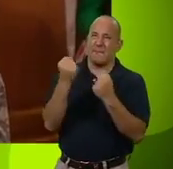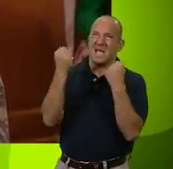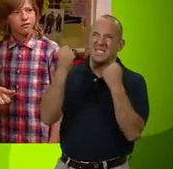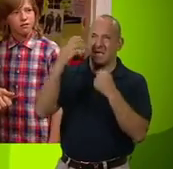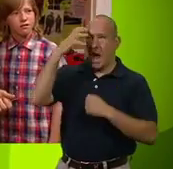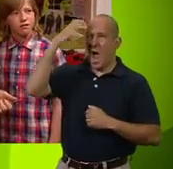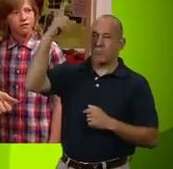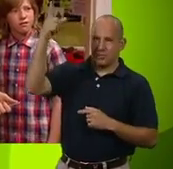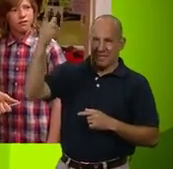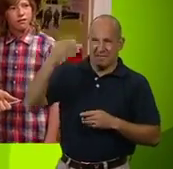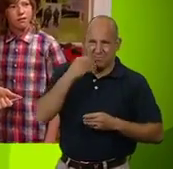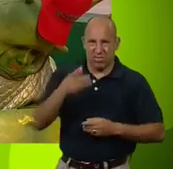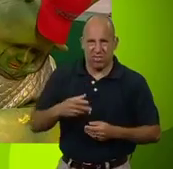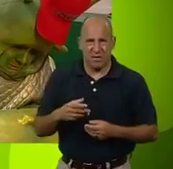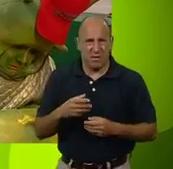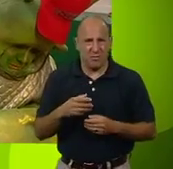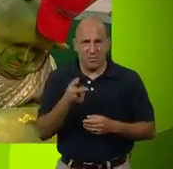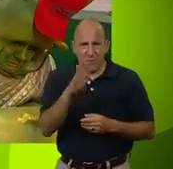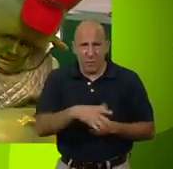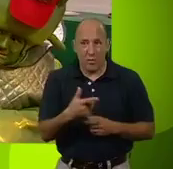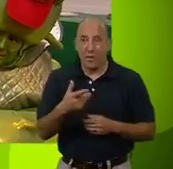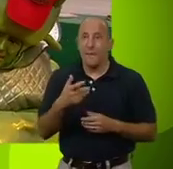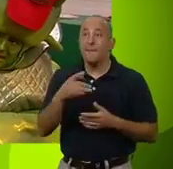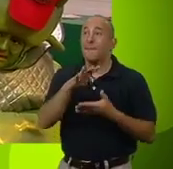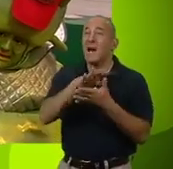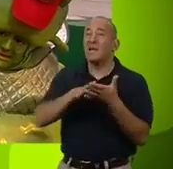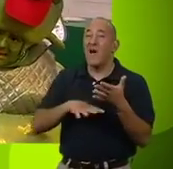mighty Emperor. Where'd you come from? Barcelona!